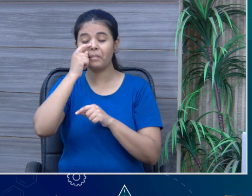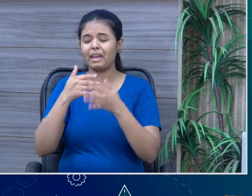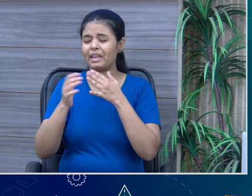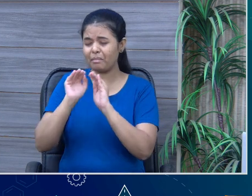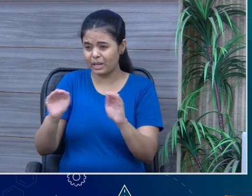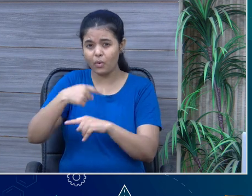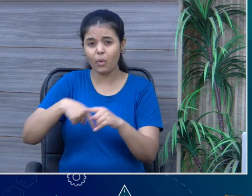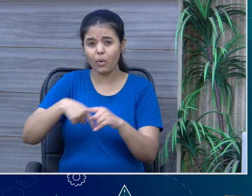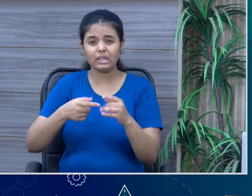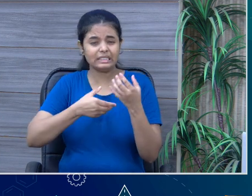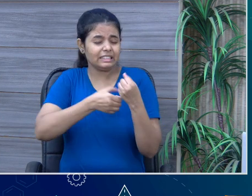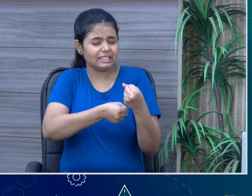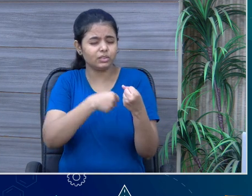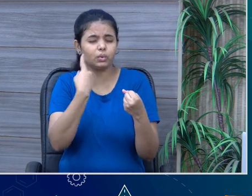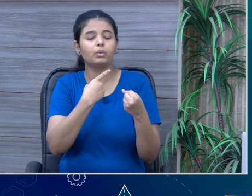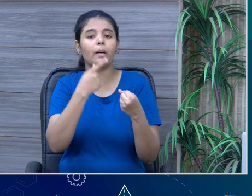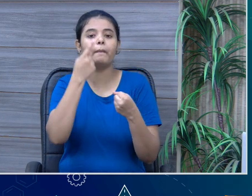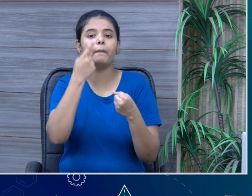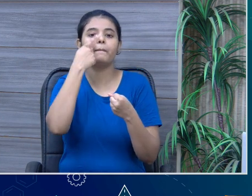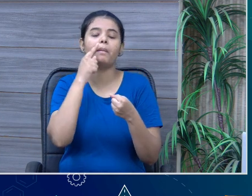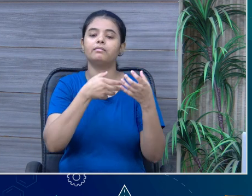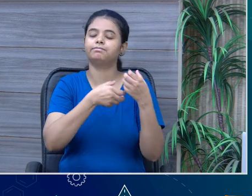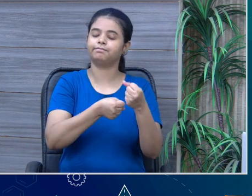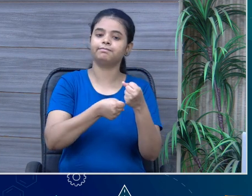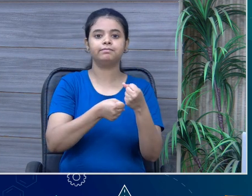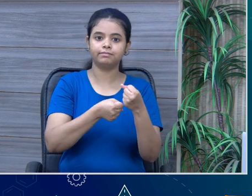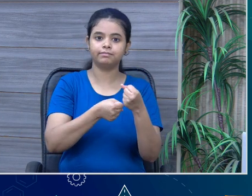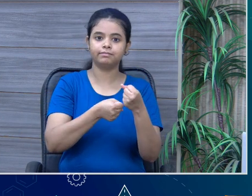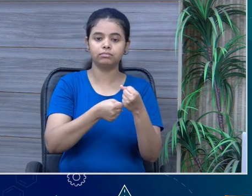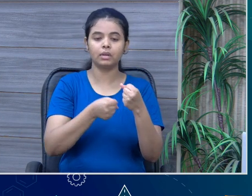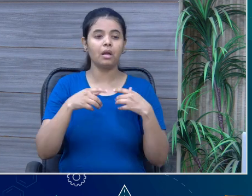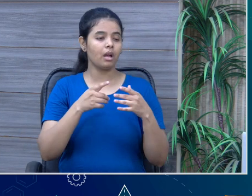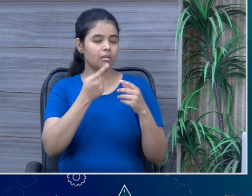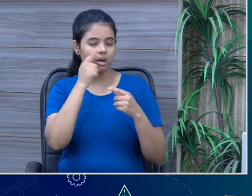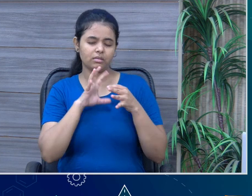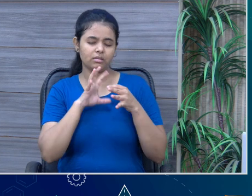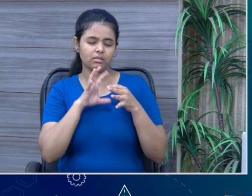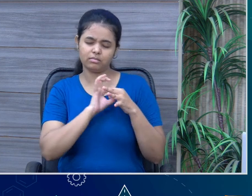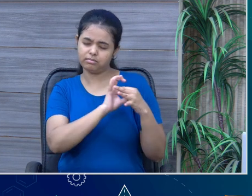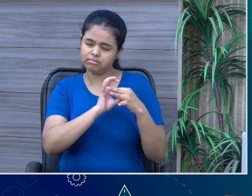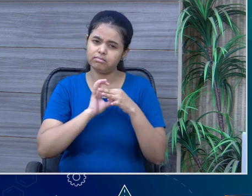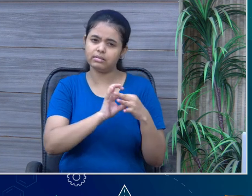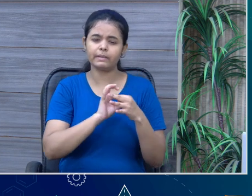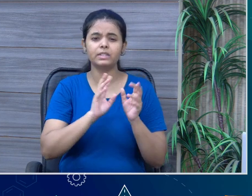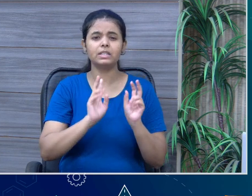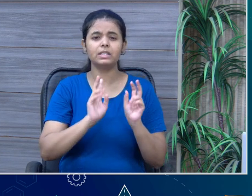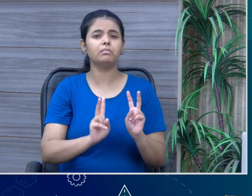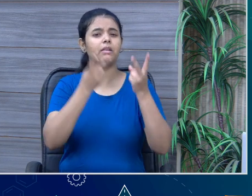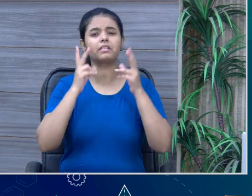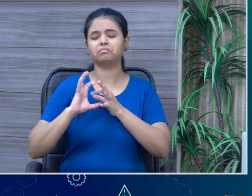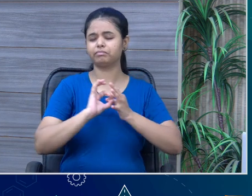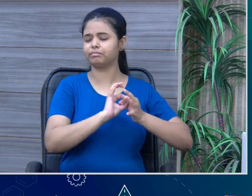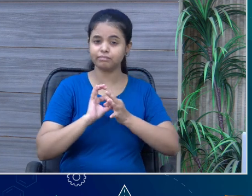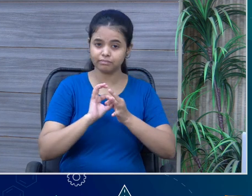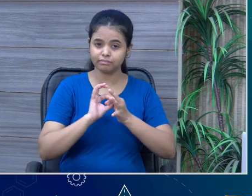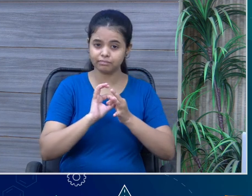them everything, the truth, what is coming. So, as a child, he was very inquisitive to hear what is it, something different from it. And